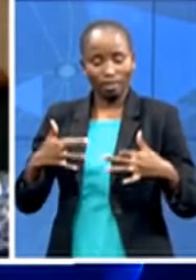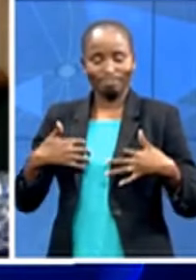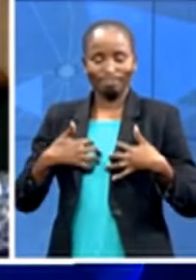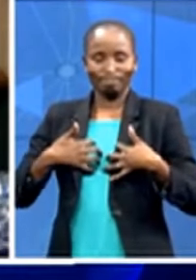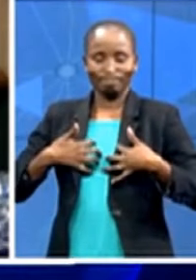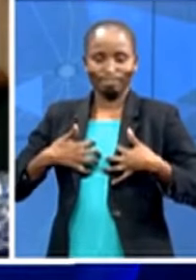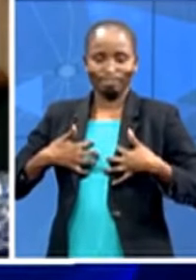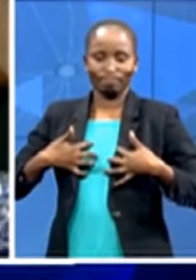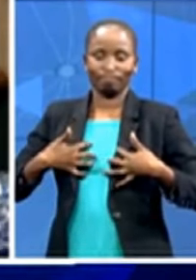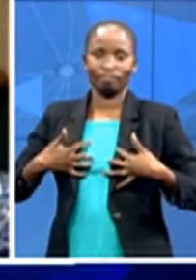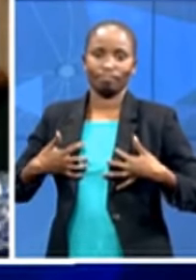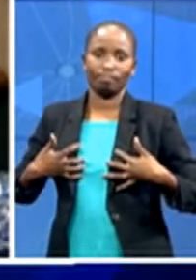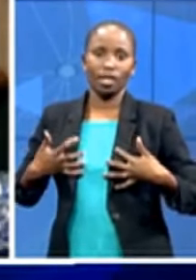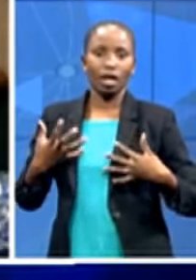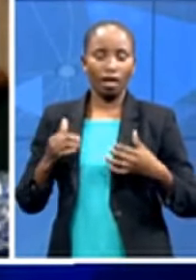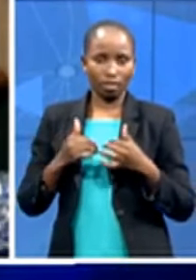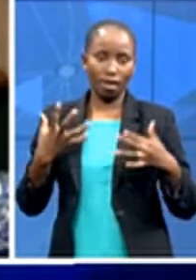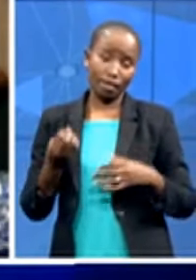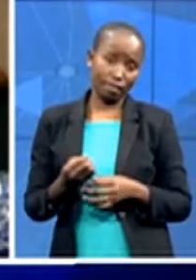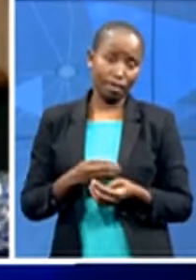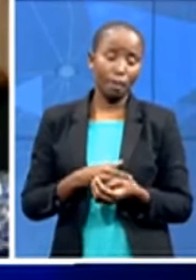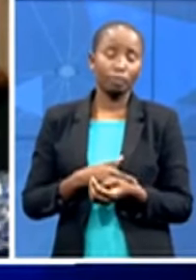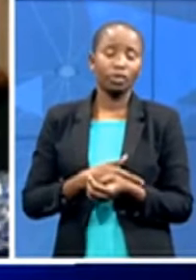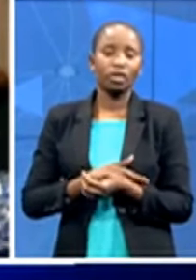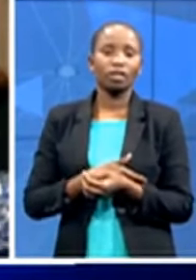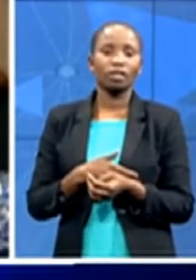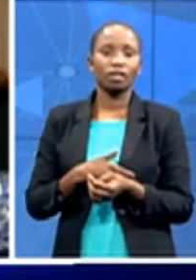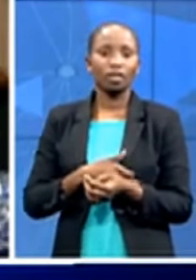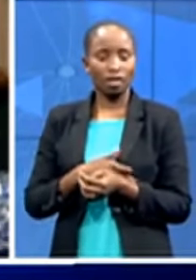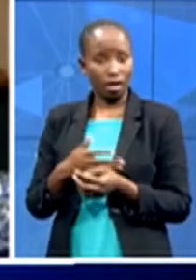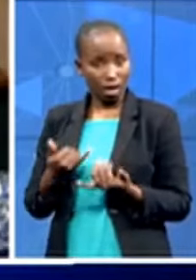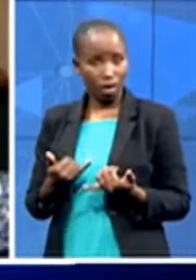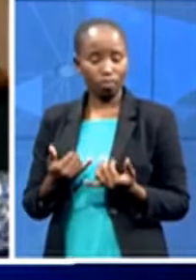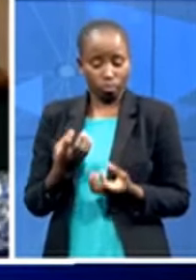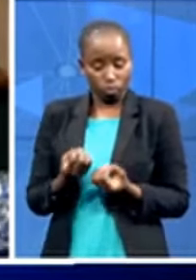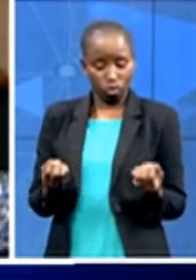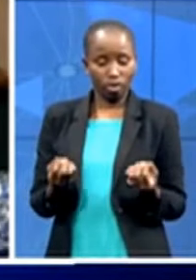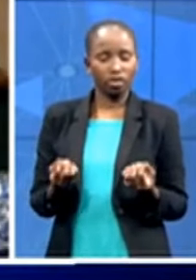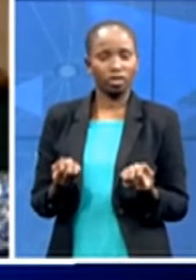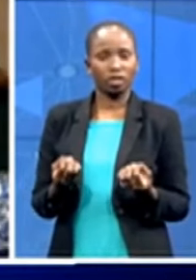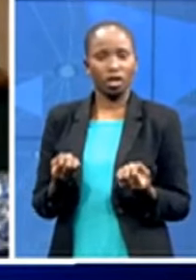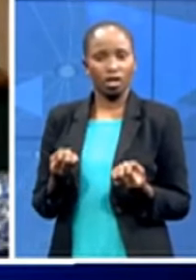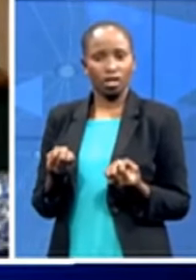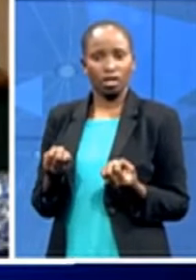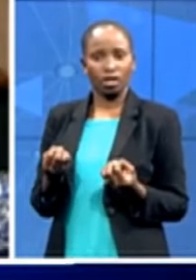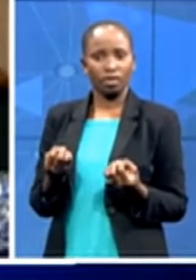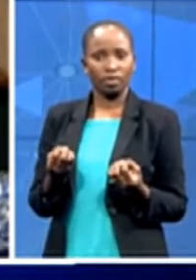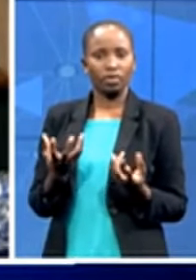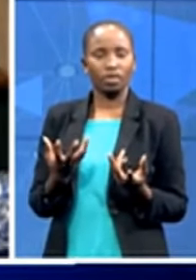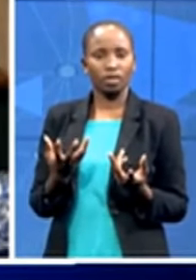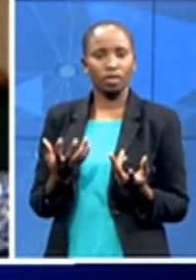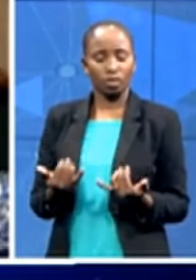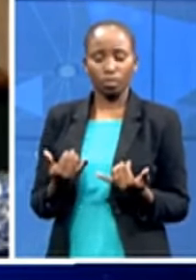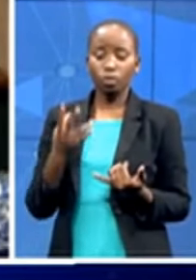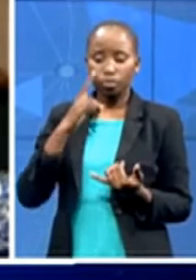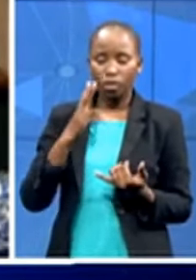you know kids not even being able to go outside it the profound impact it had on them on every single level um you know